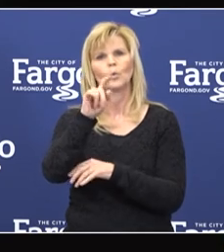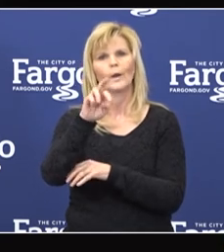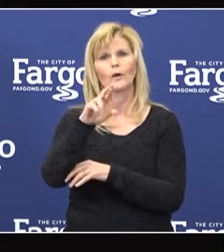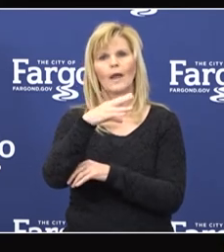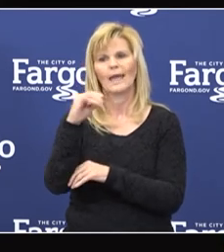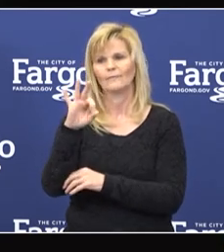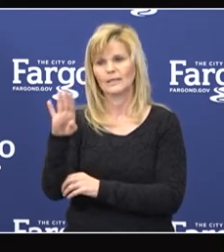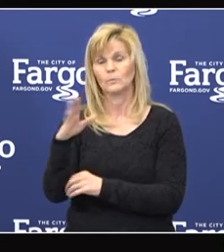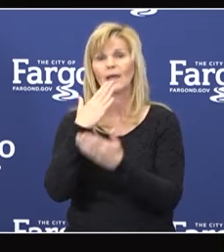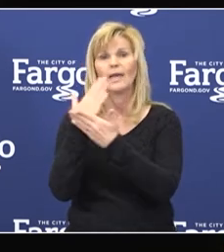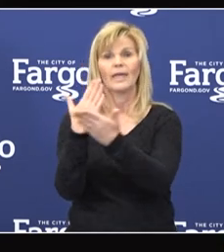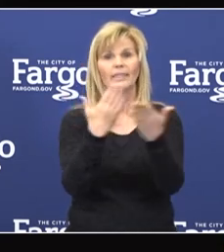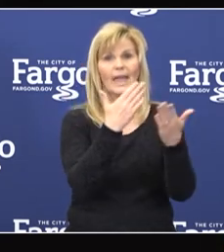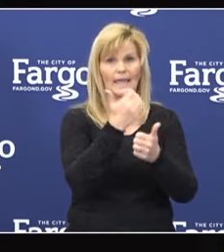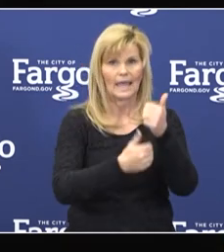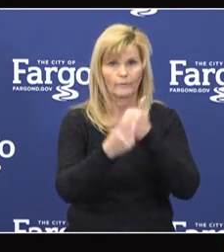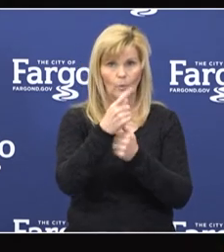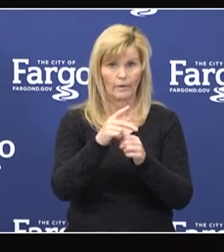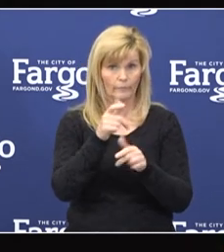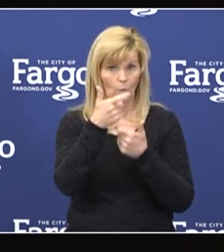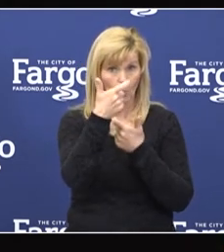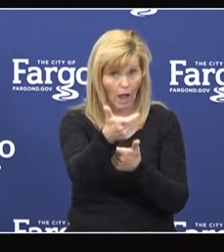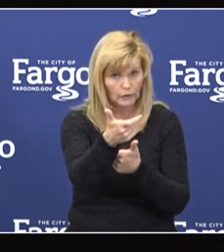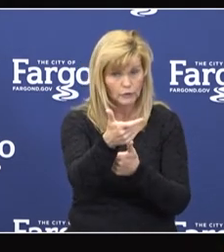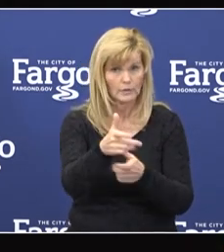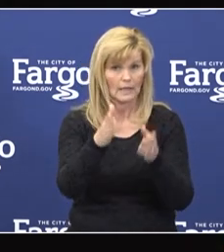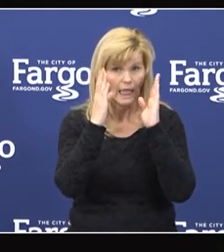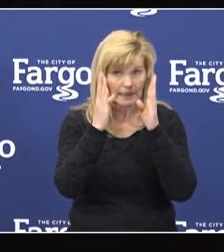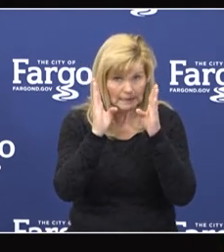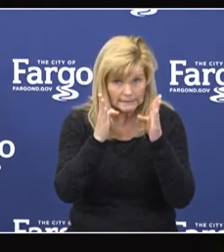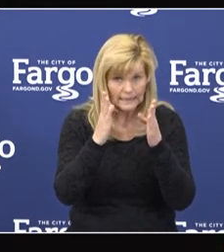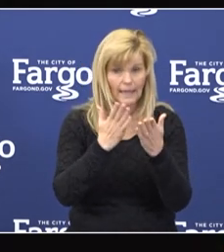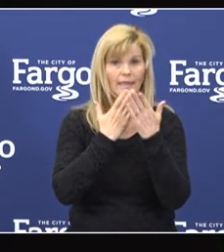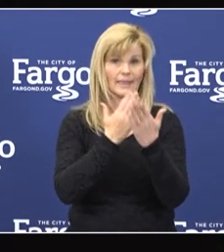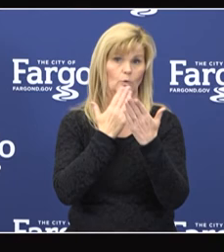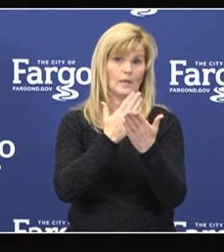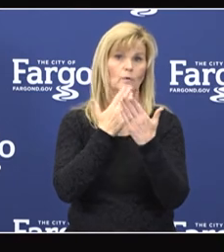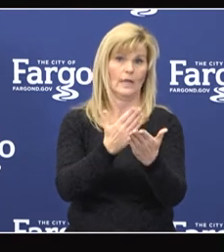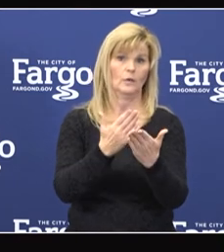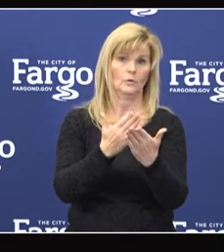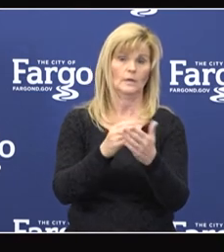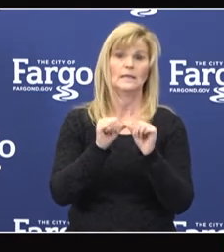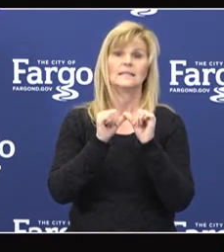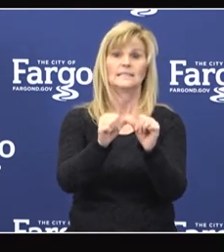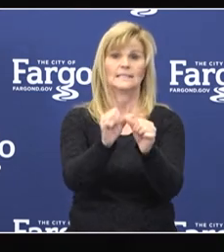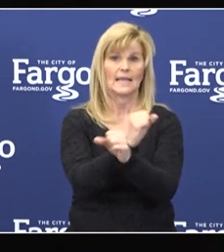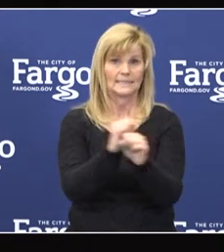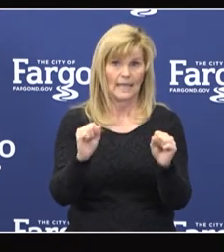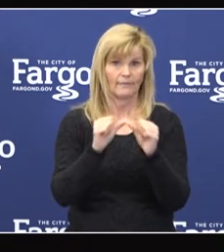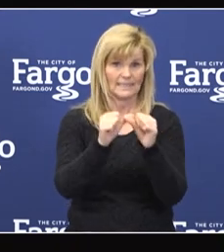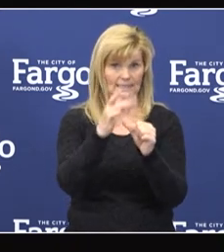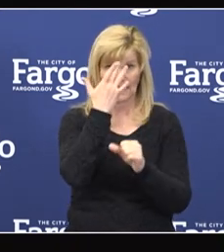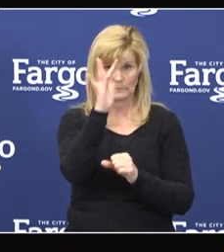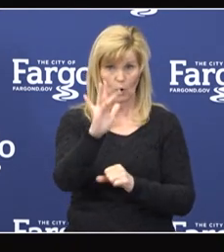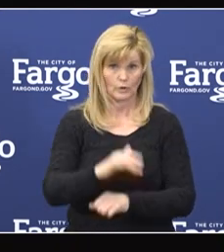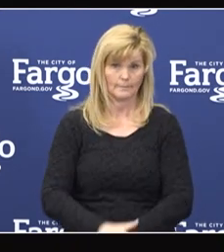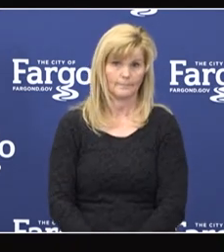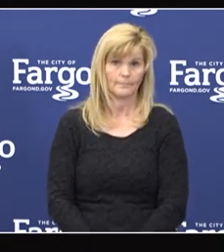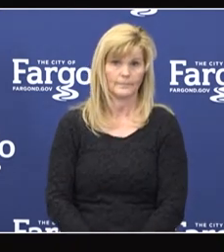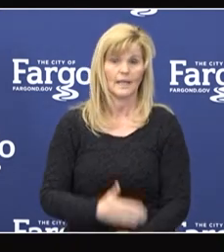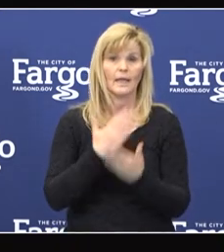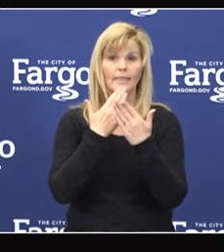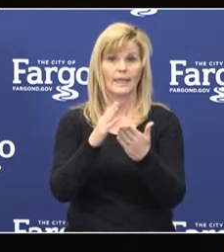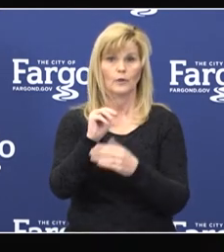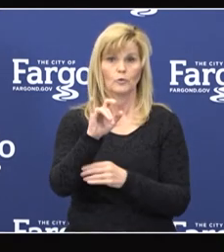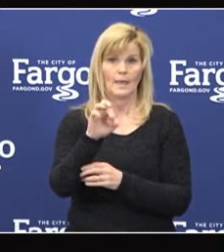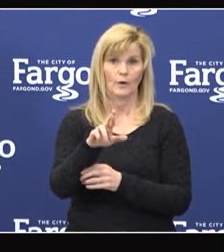again, as always, thank you to everyone watching and listening, thank you, thank you, thank you. Stay safe, stay smart. Thank you,